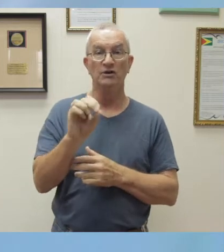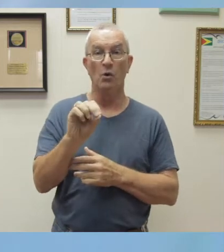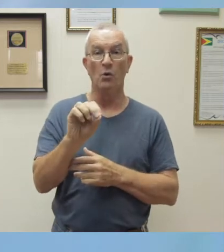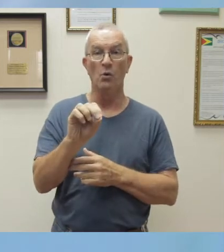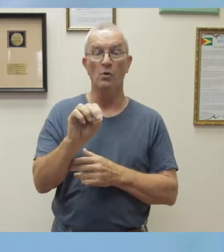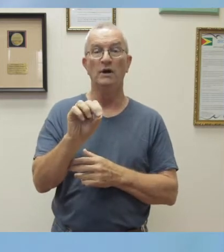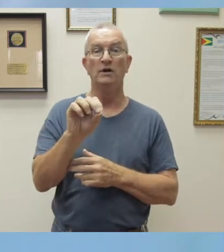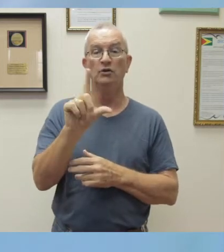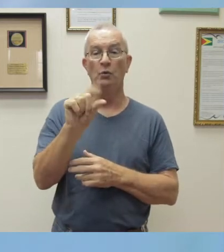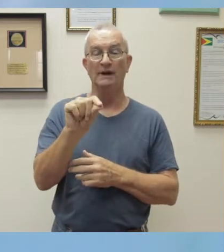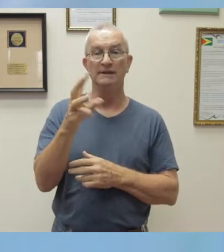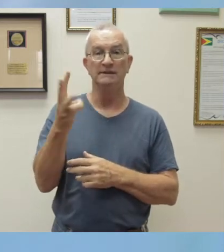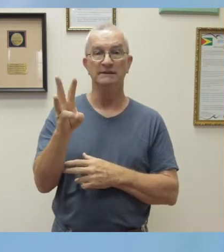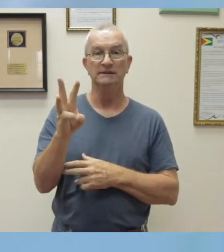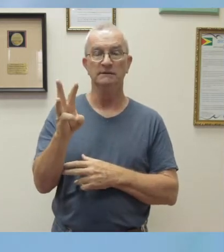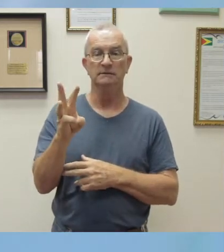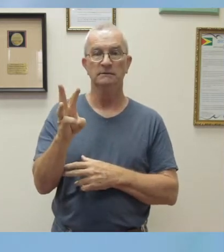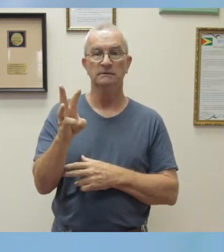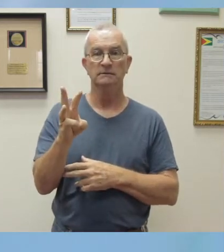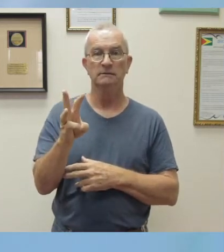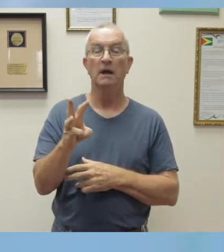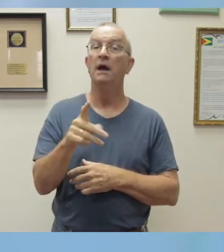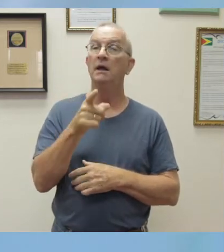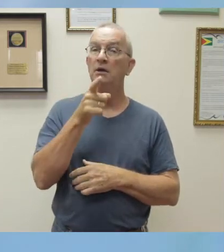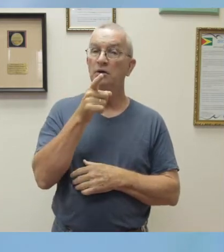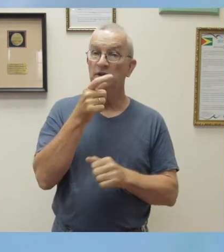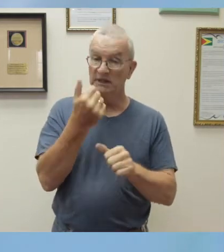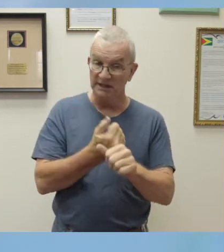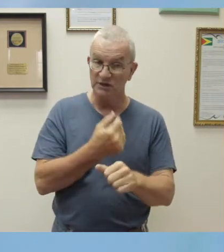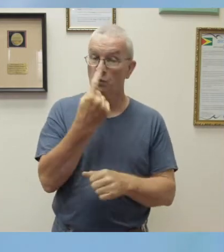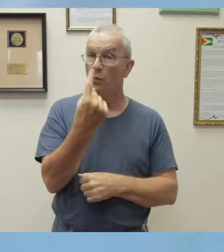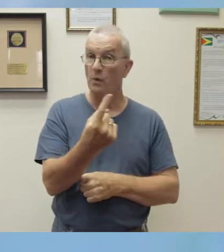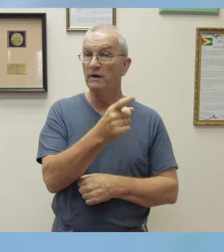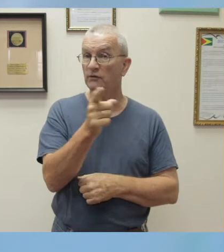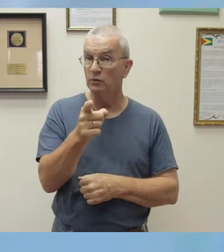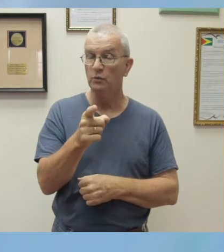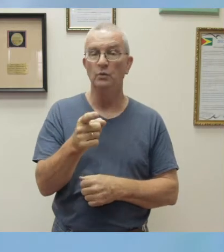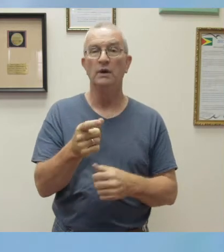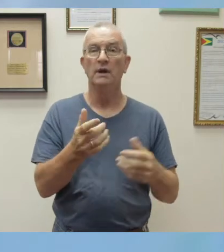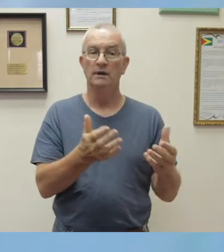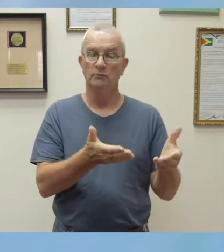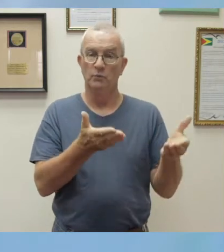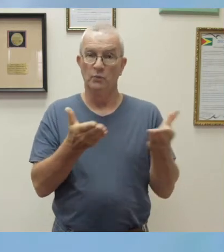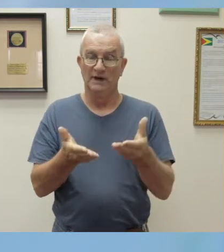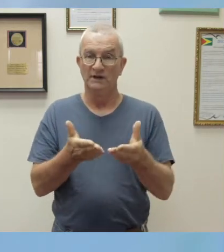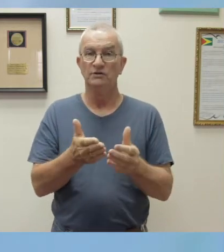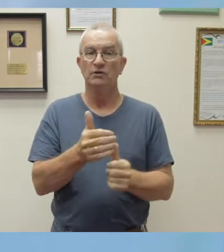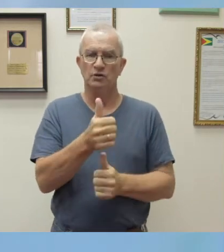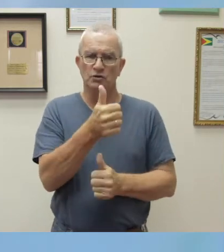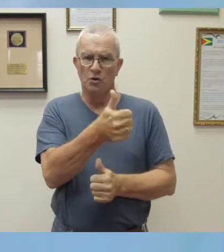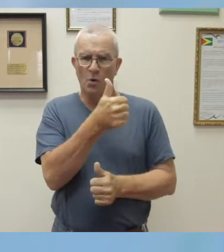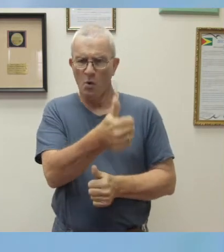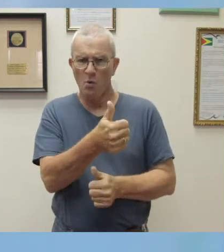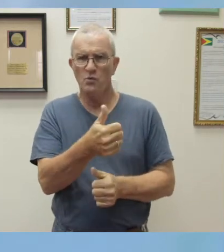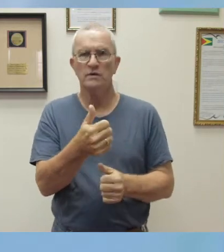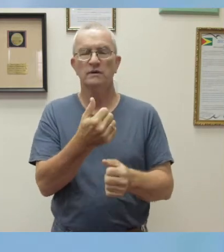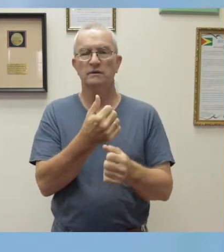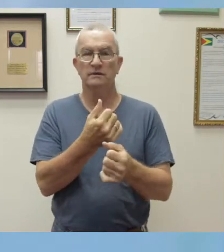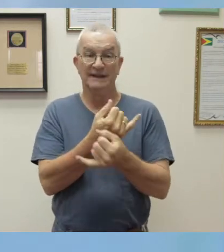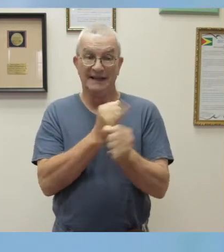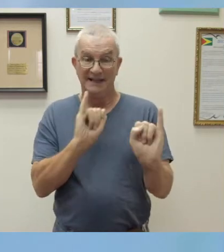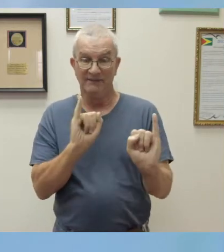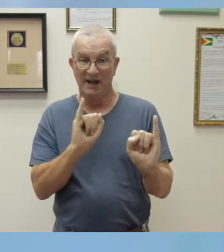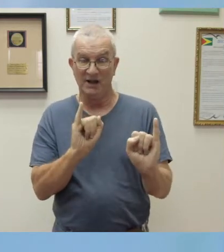Each of you brings your own uniqueness, character and competency to the profession,